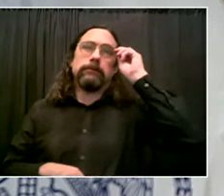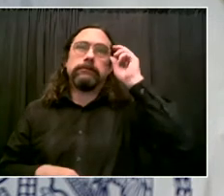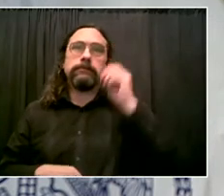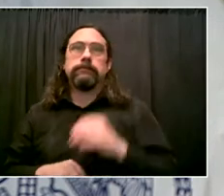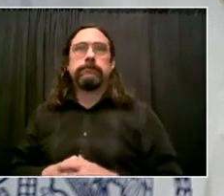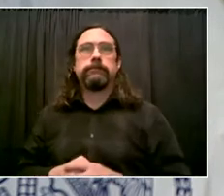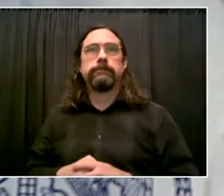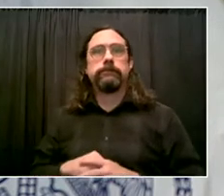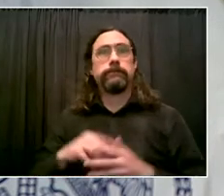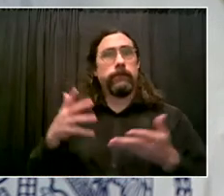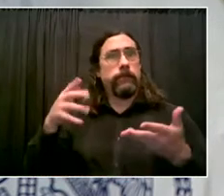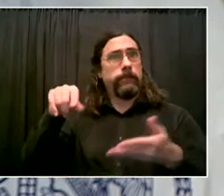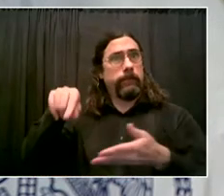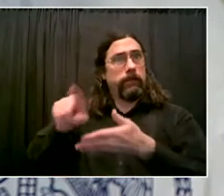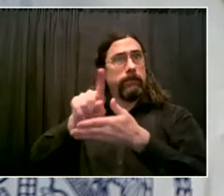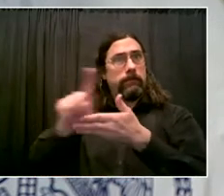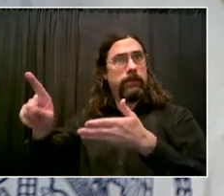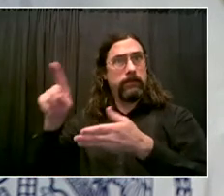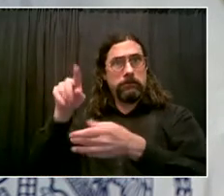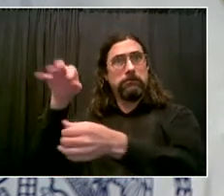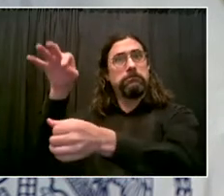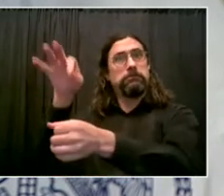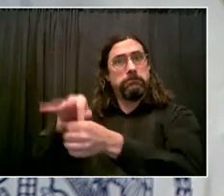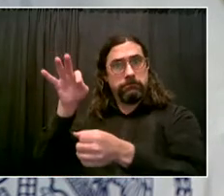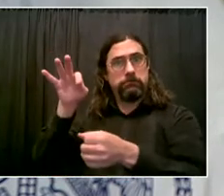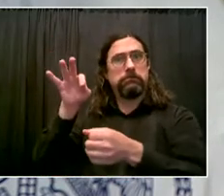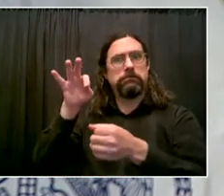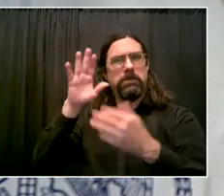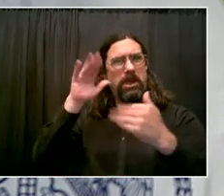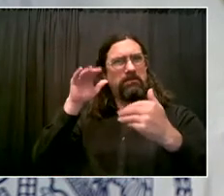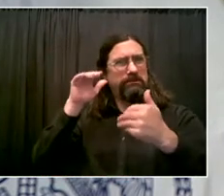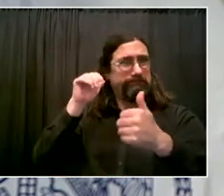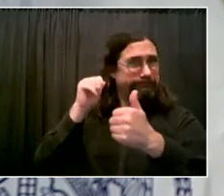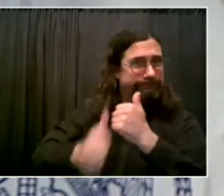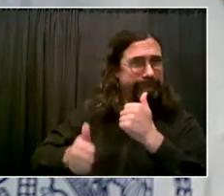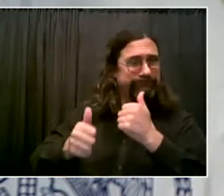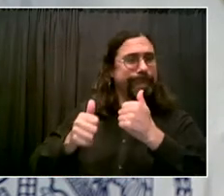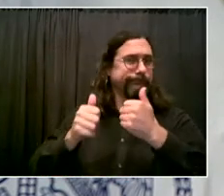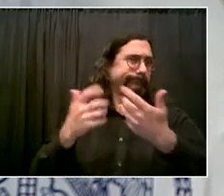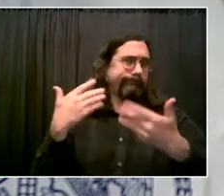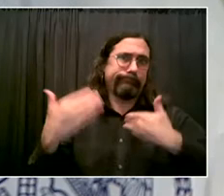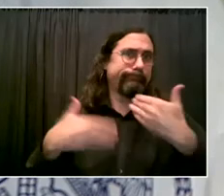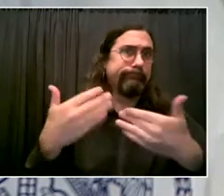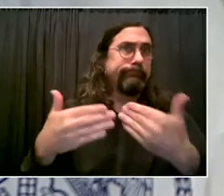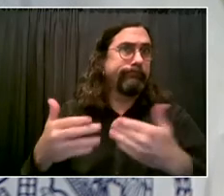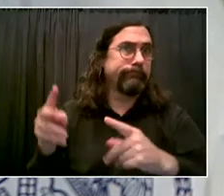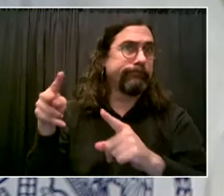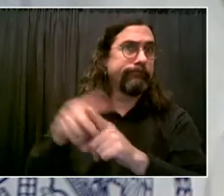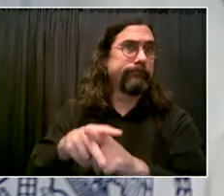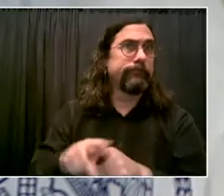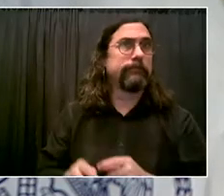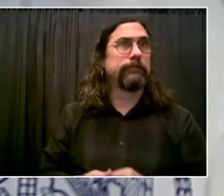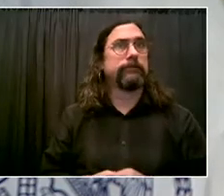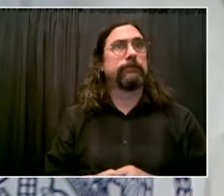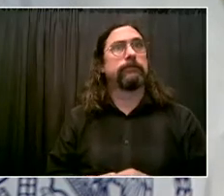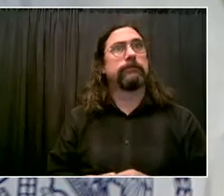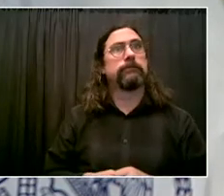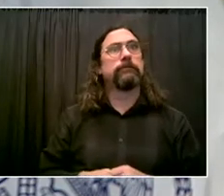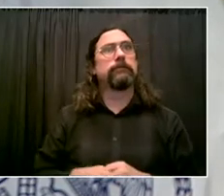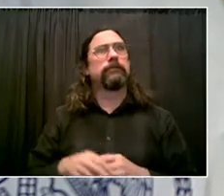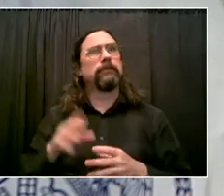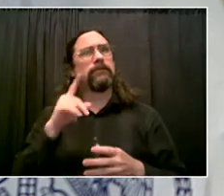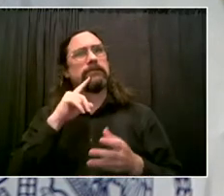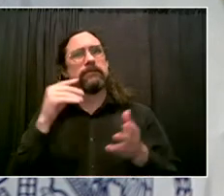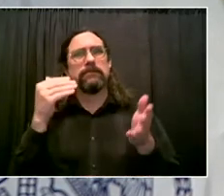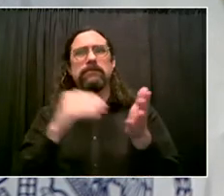assessment. We're unfortunately dealing with a very clear rise in gun violence here and around the country. We need to keep looking at our criminal justice laws, keep